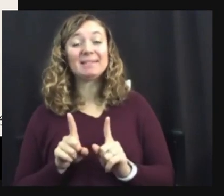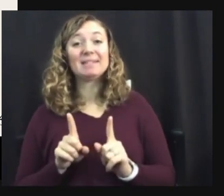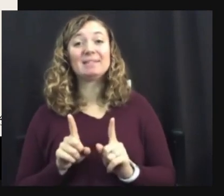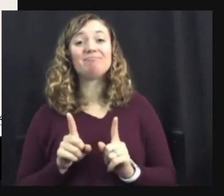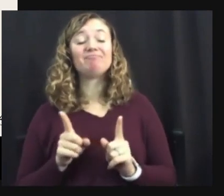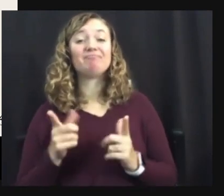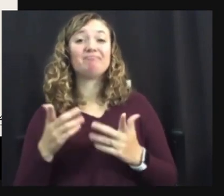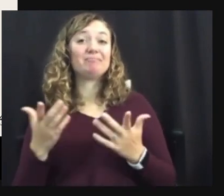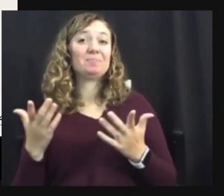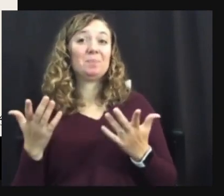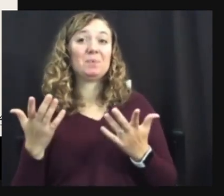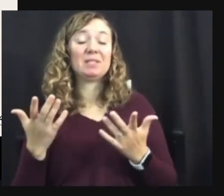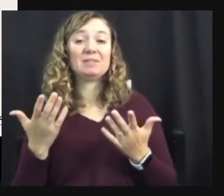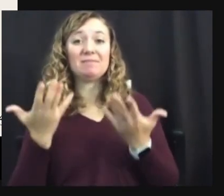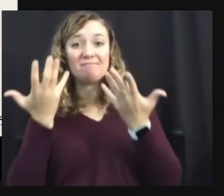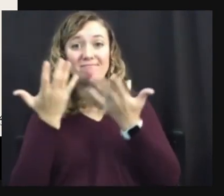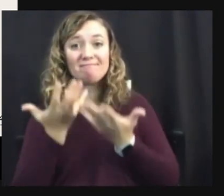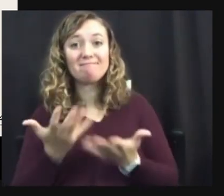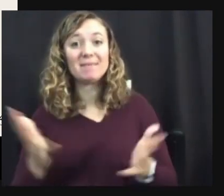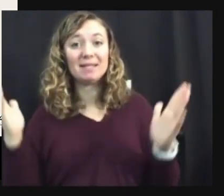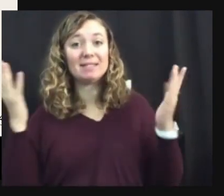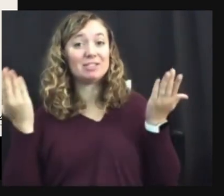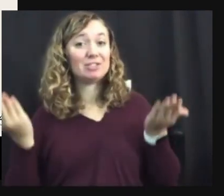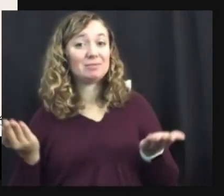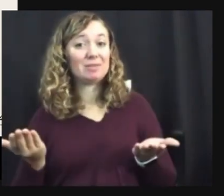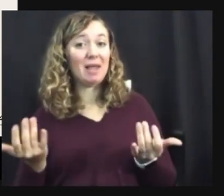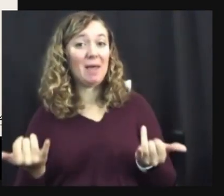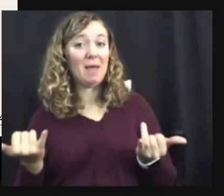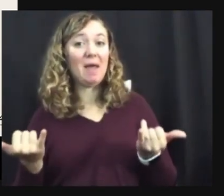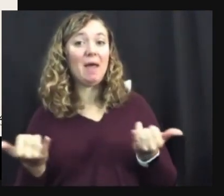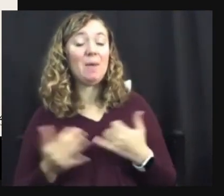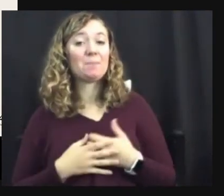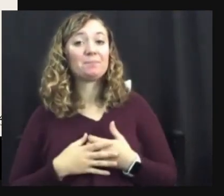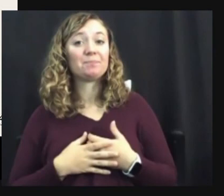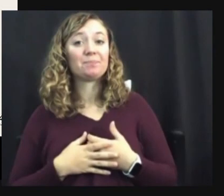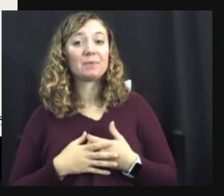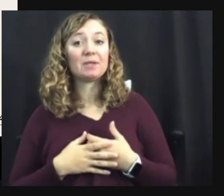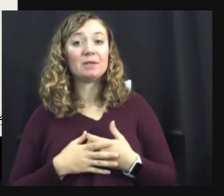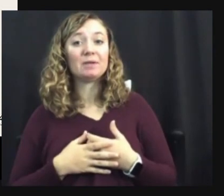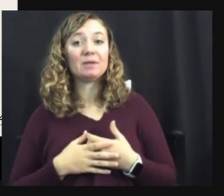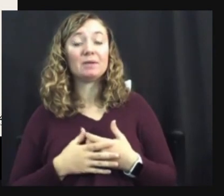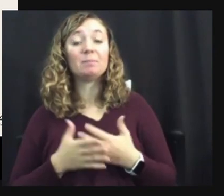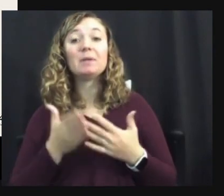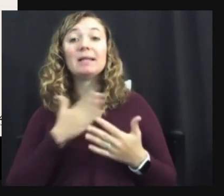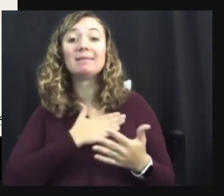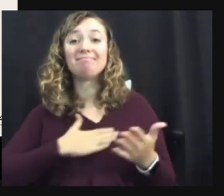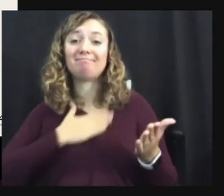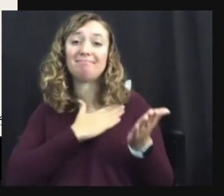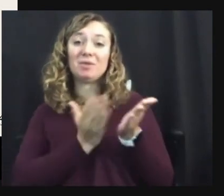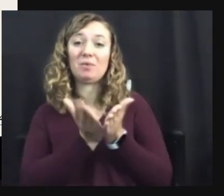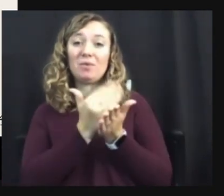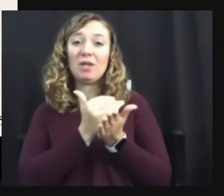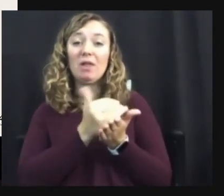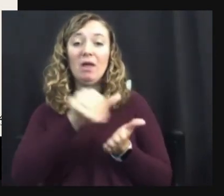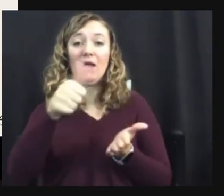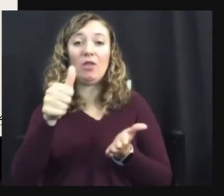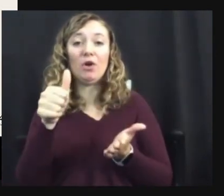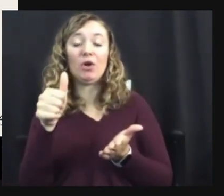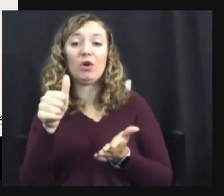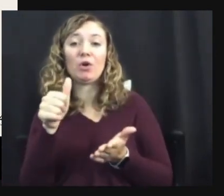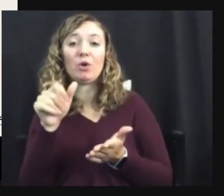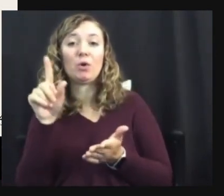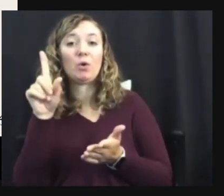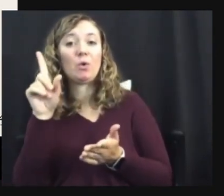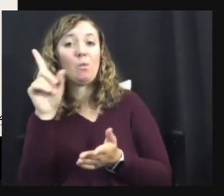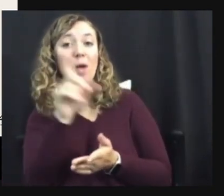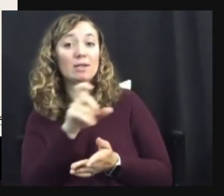let's, uh, let's go ahead and wrap up there, uh, and do, do review some of the other Q and A's that, that, uh,